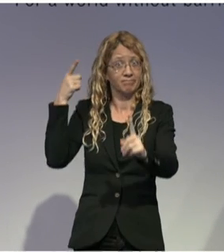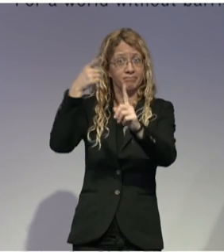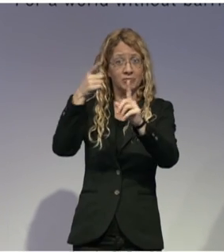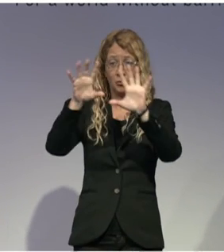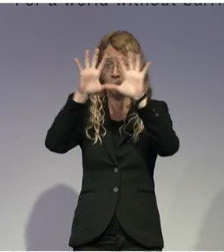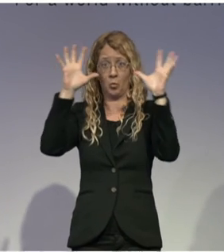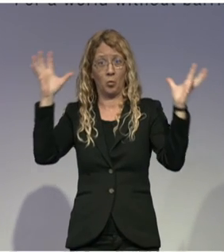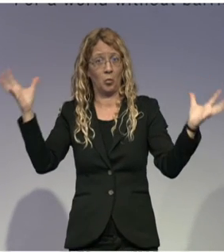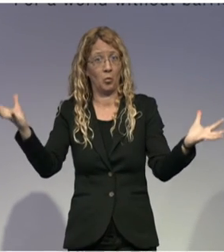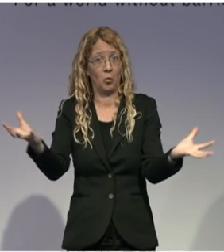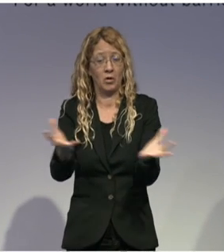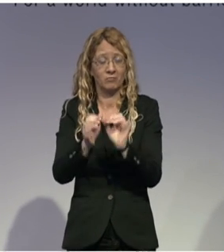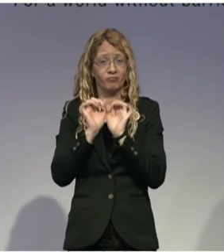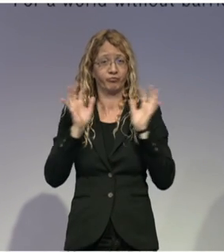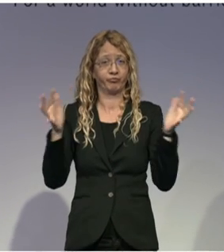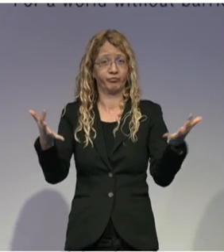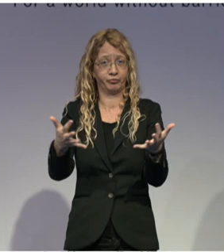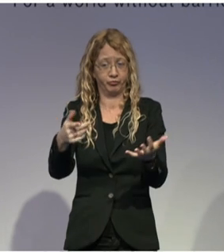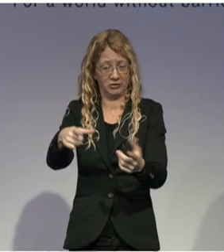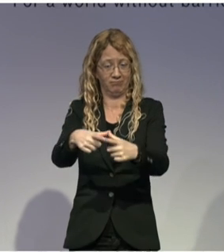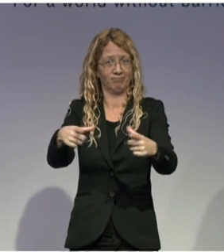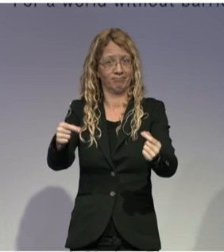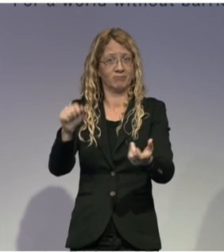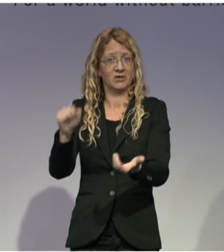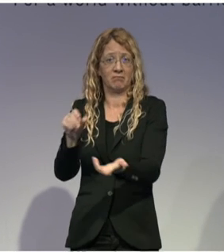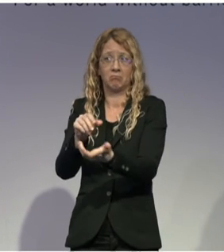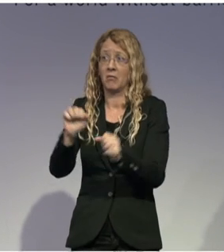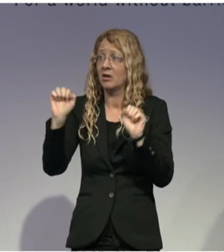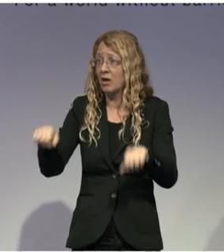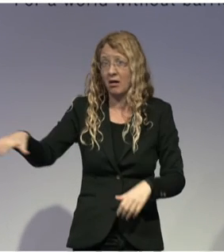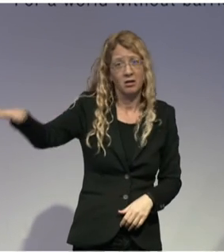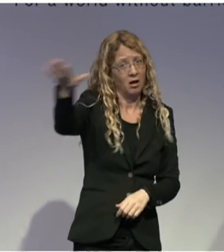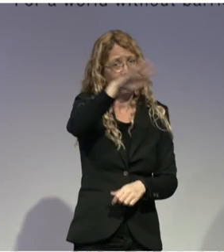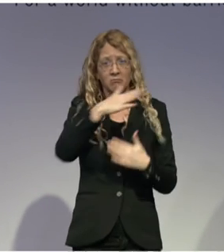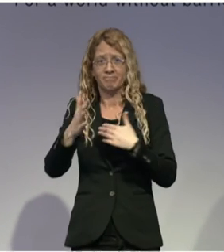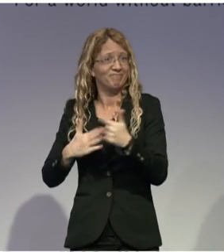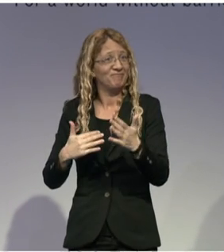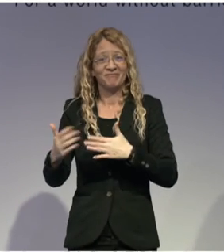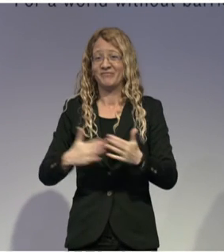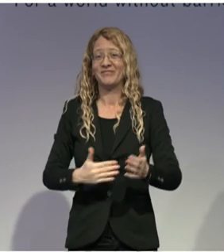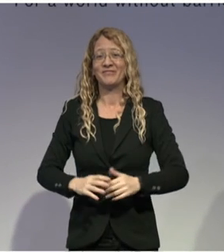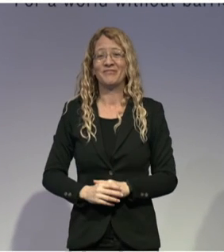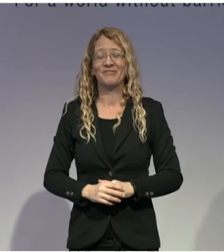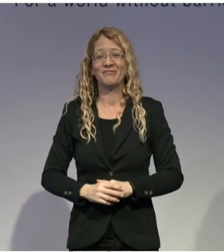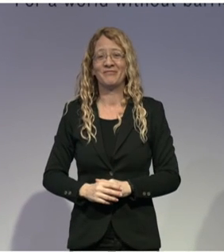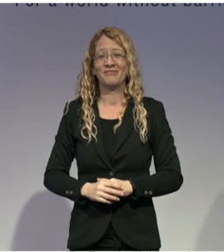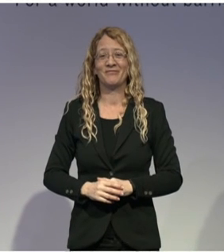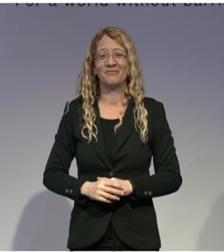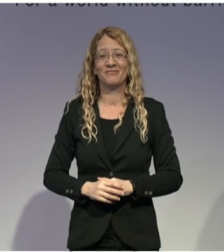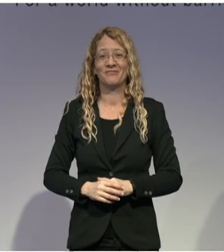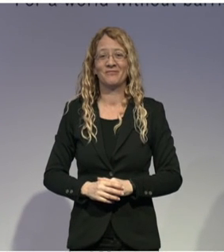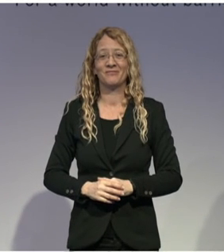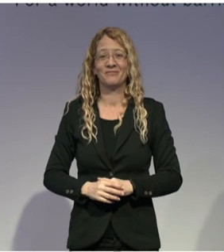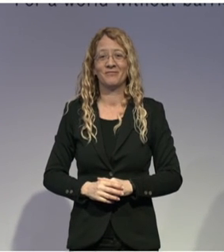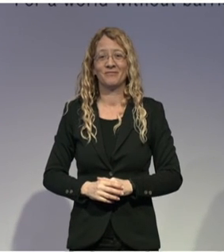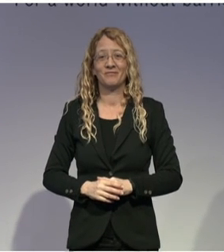disability does not discriminate anybody just like any other disability. And we are looking to work through franchising models